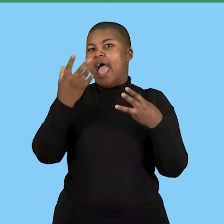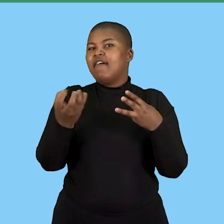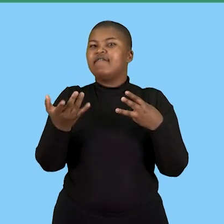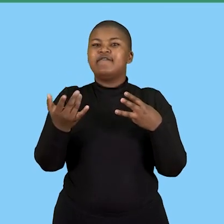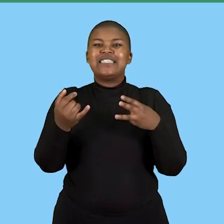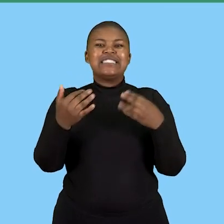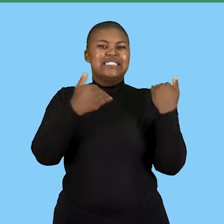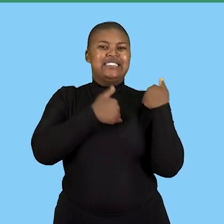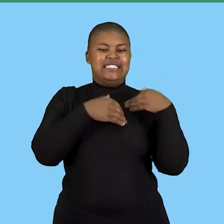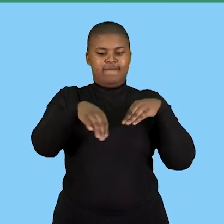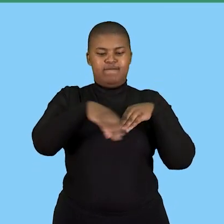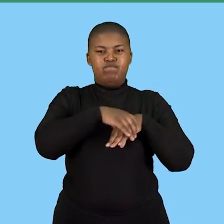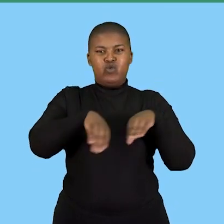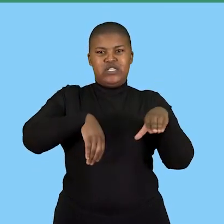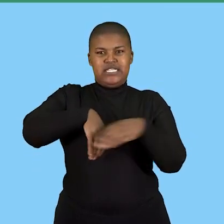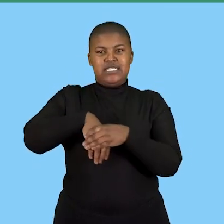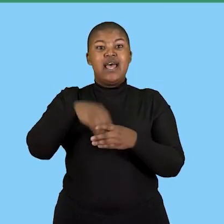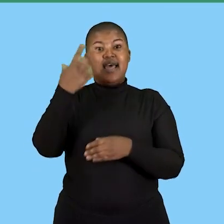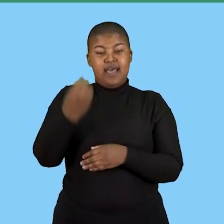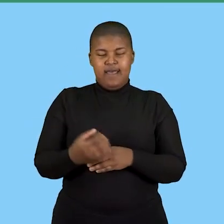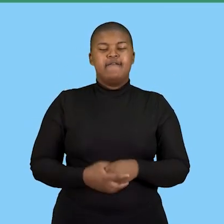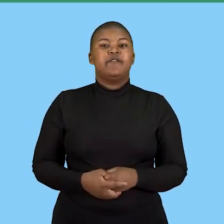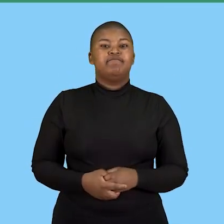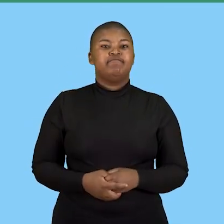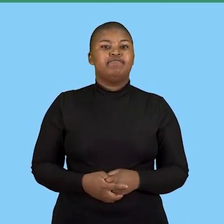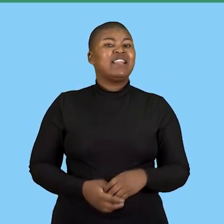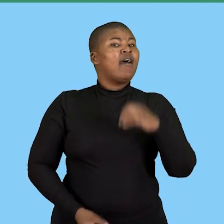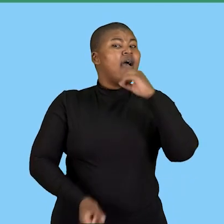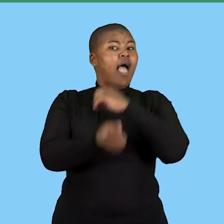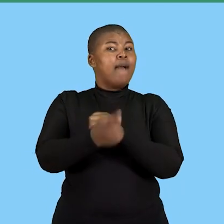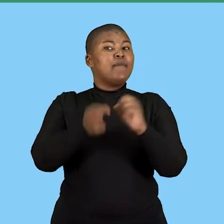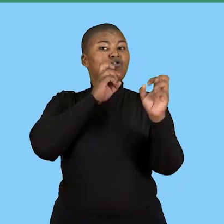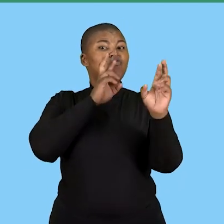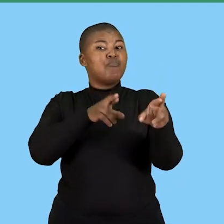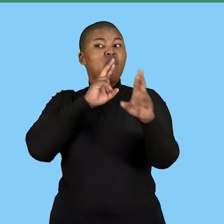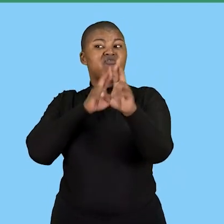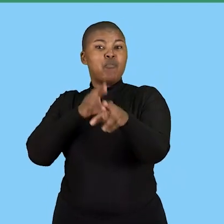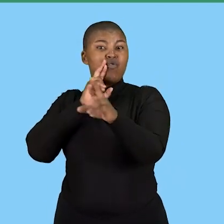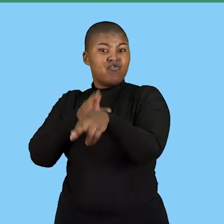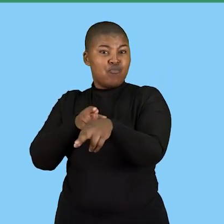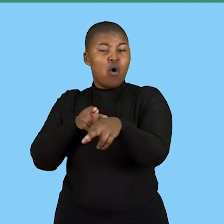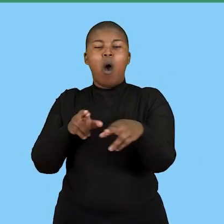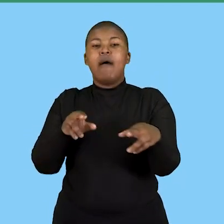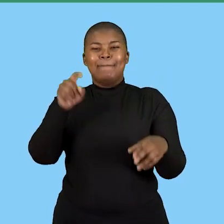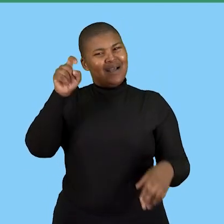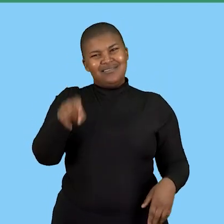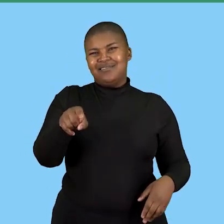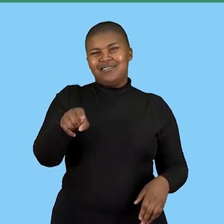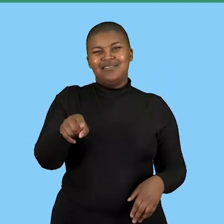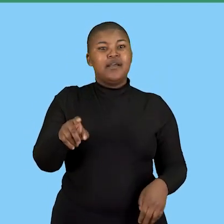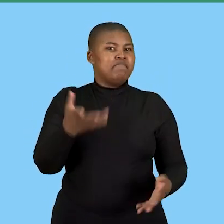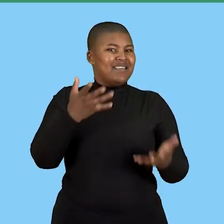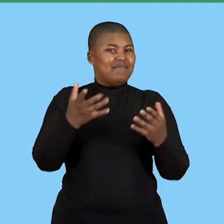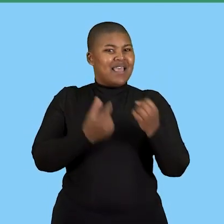we have also safety boots so that is one and then they should report accidents to the employer by the end of the shift